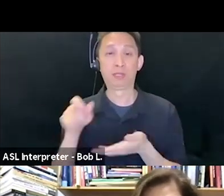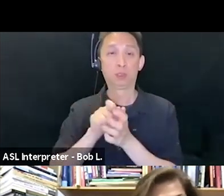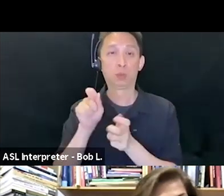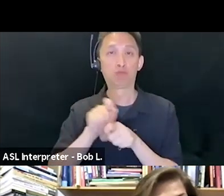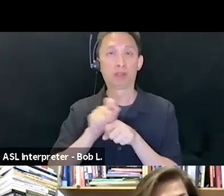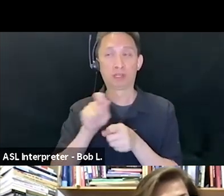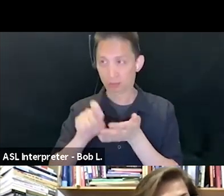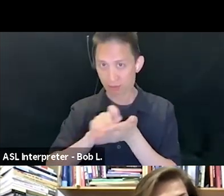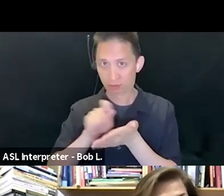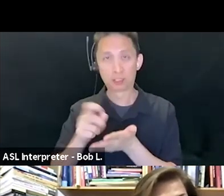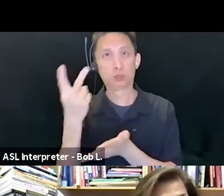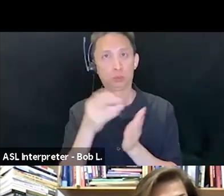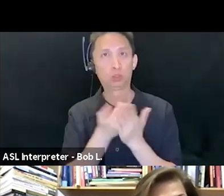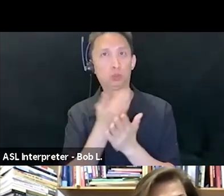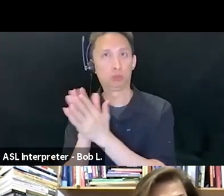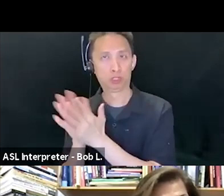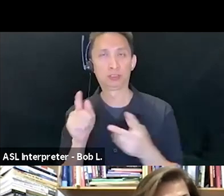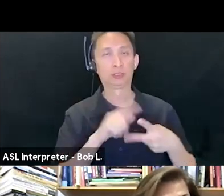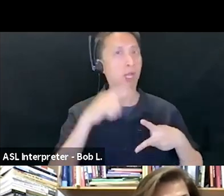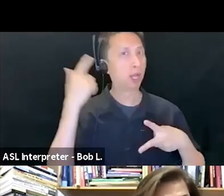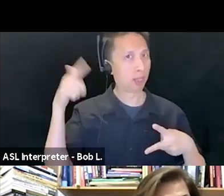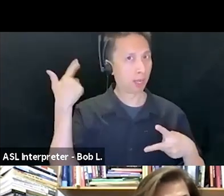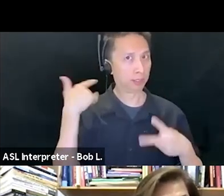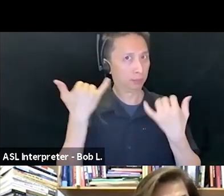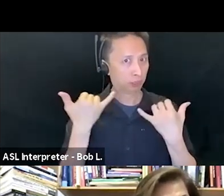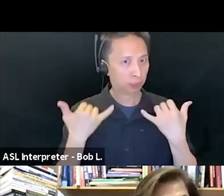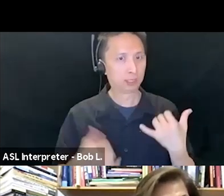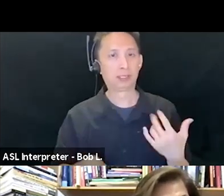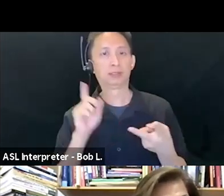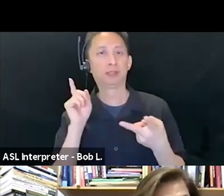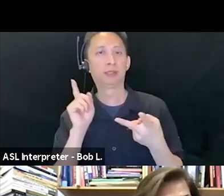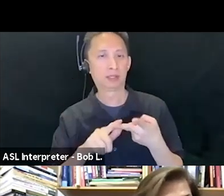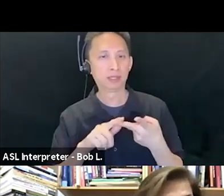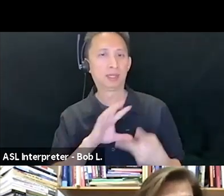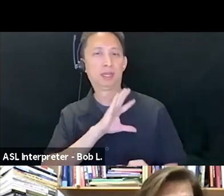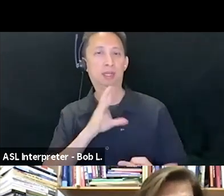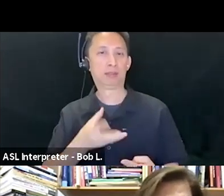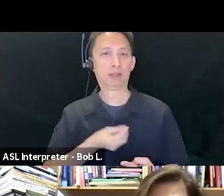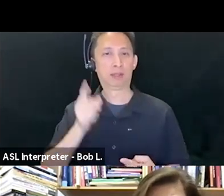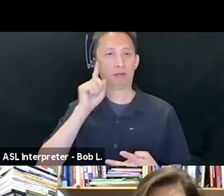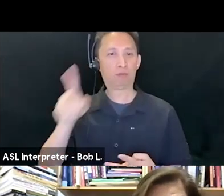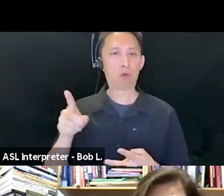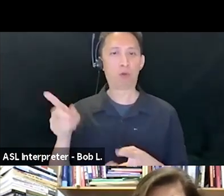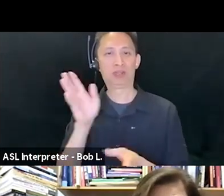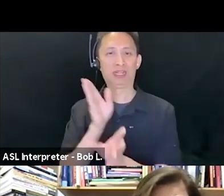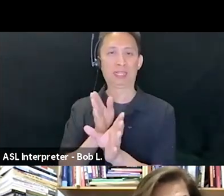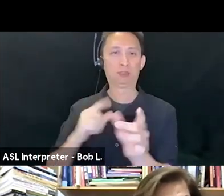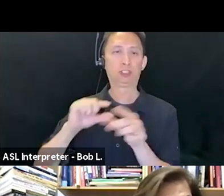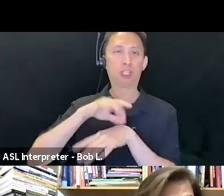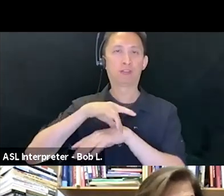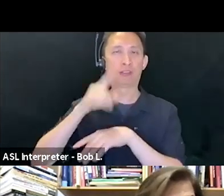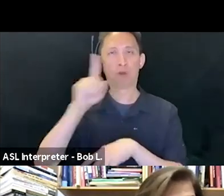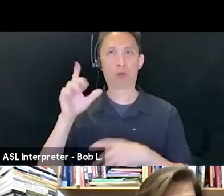London's Modernities and Palestine and the Psychogeography of Denial. Nadar